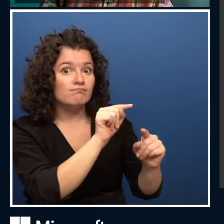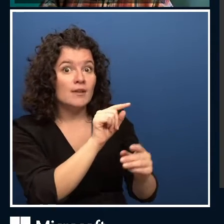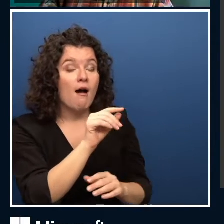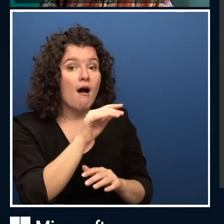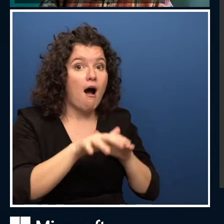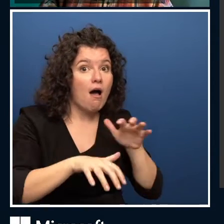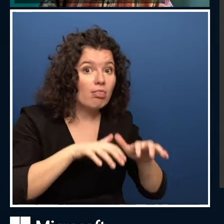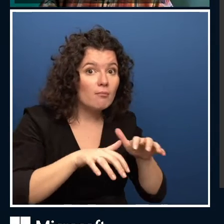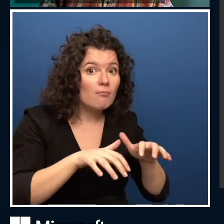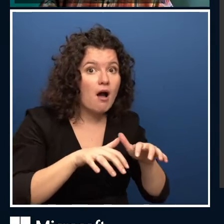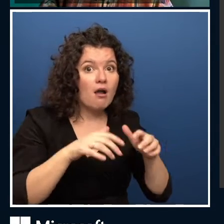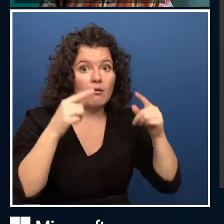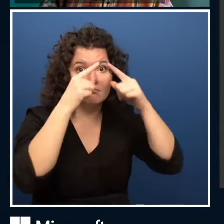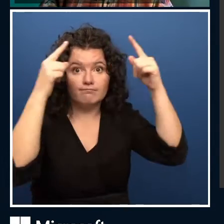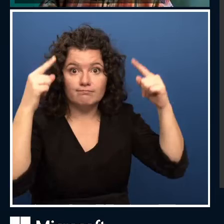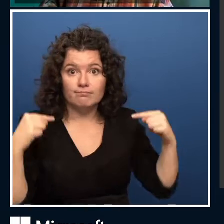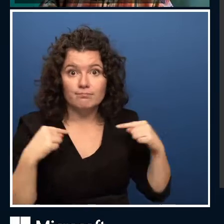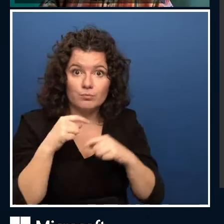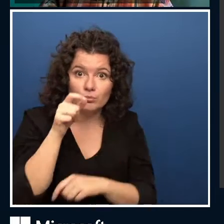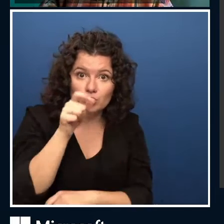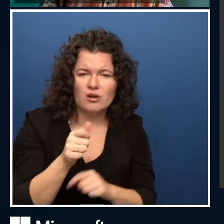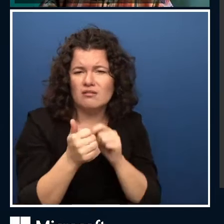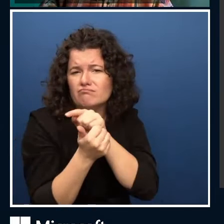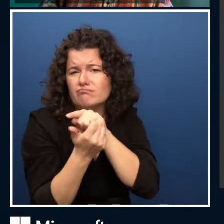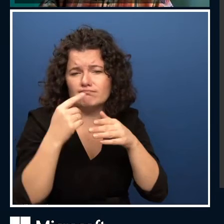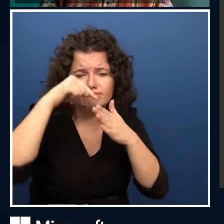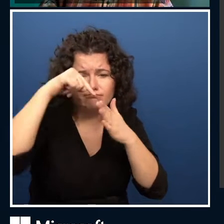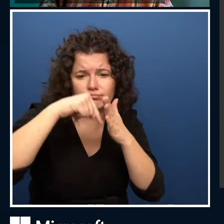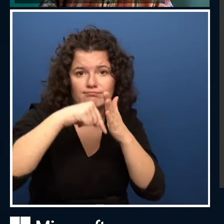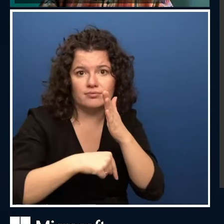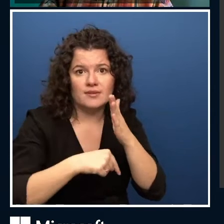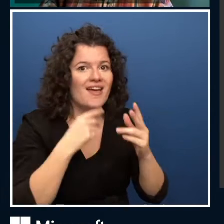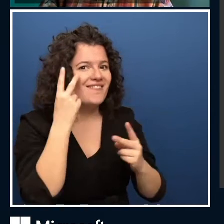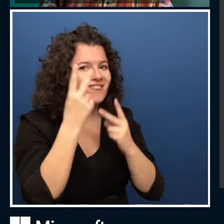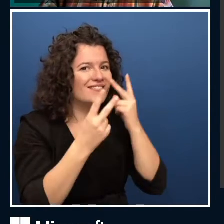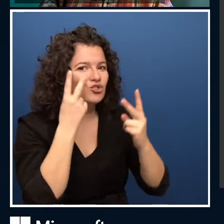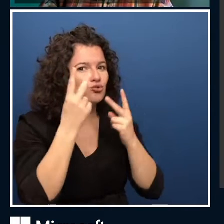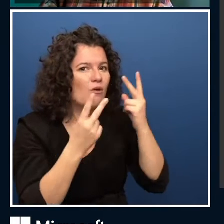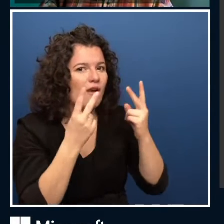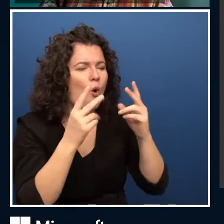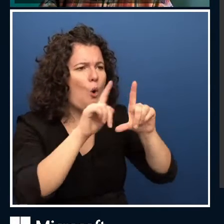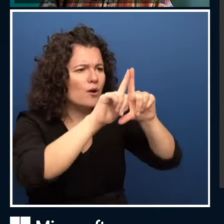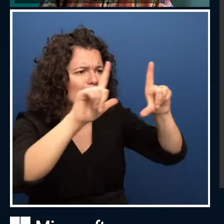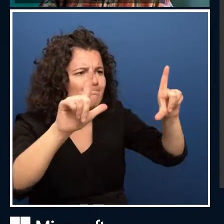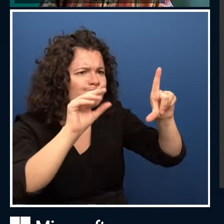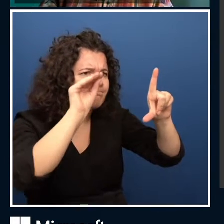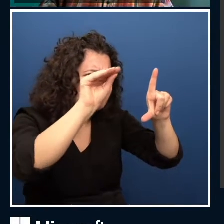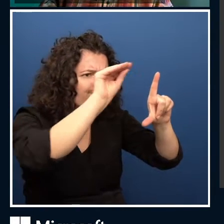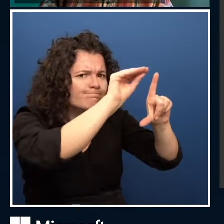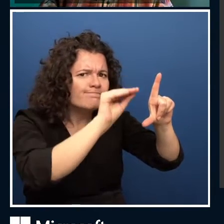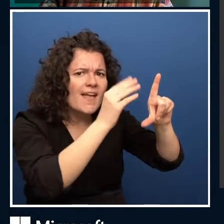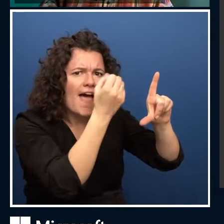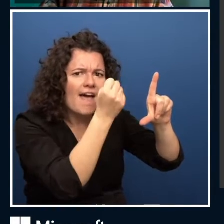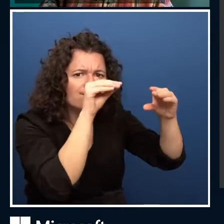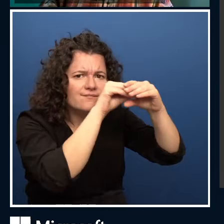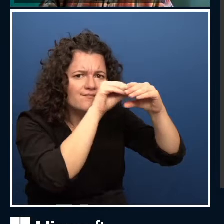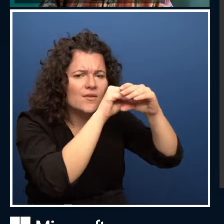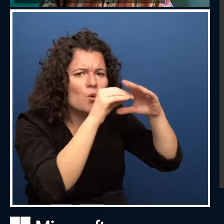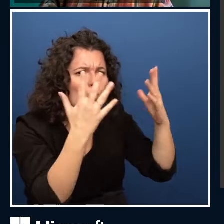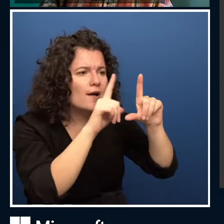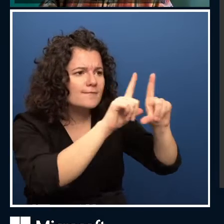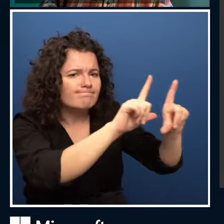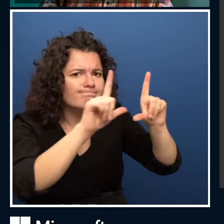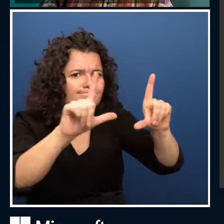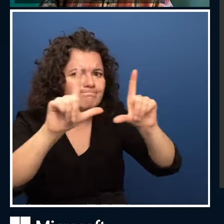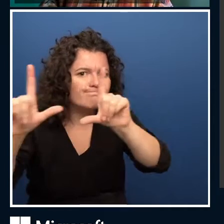transfer learning, where actually I build on top of a model and personalize it more. We talked a little bit